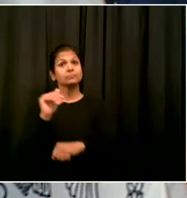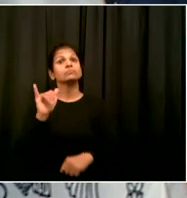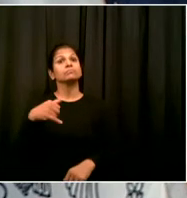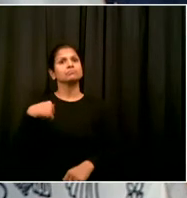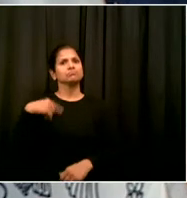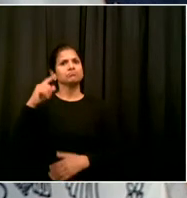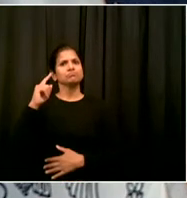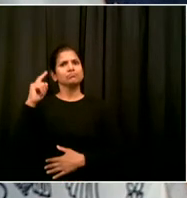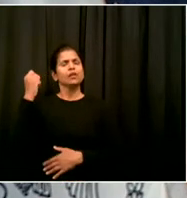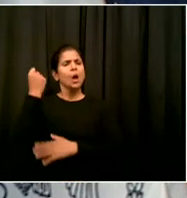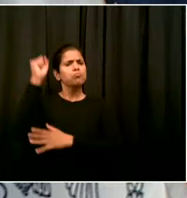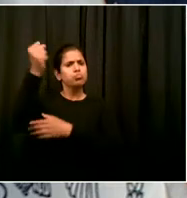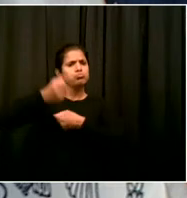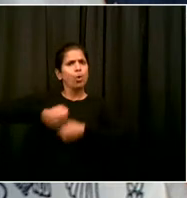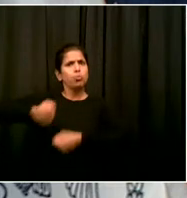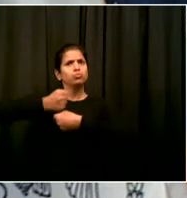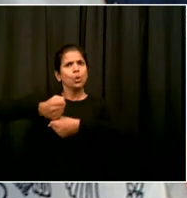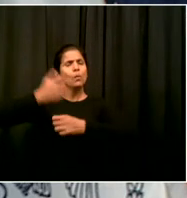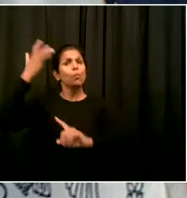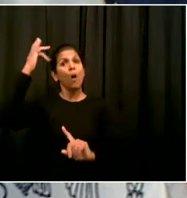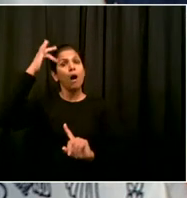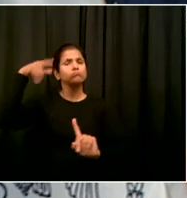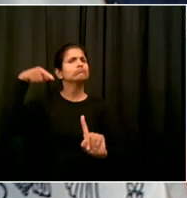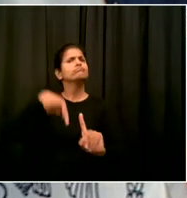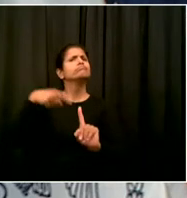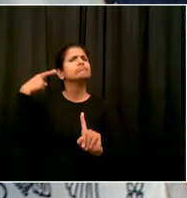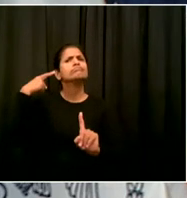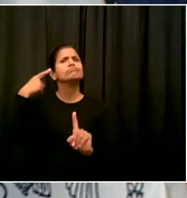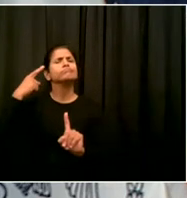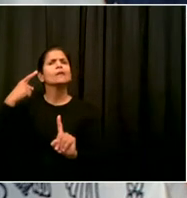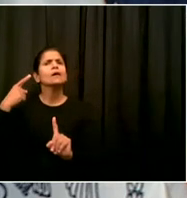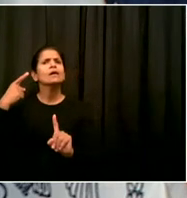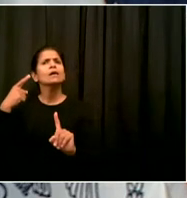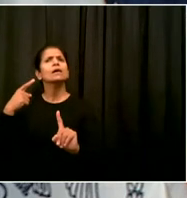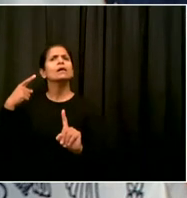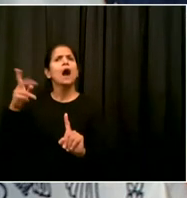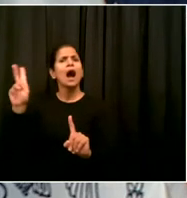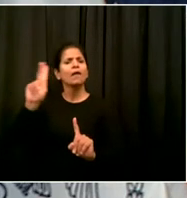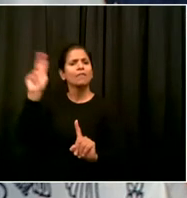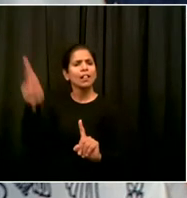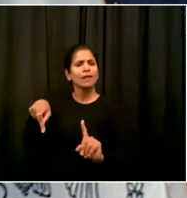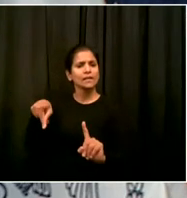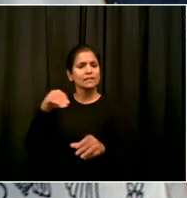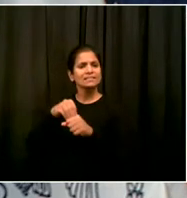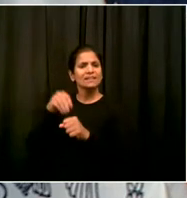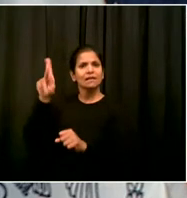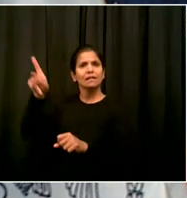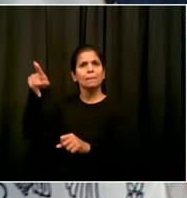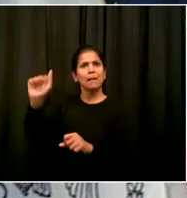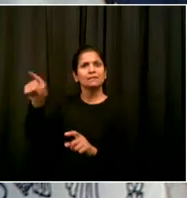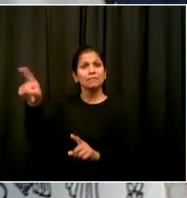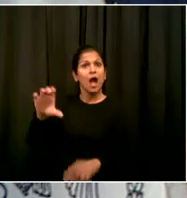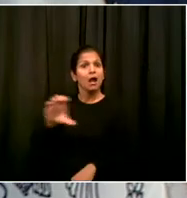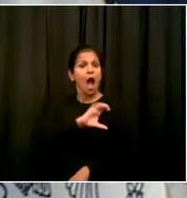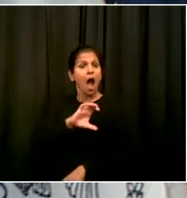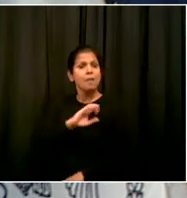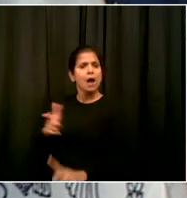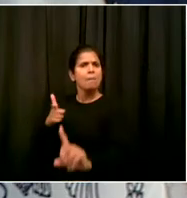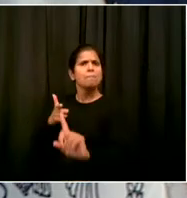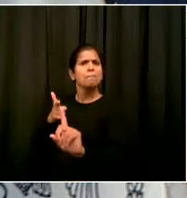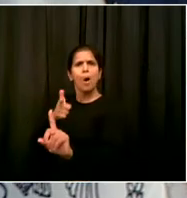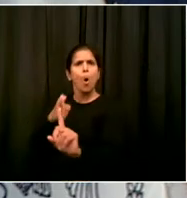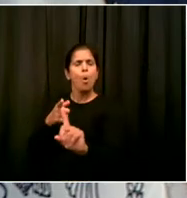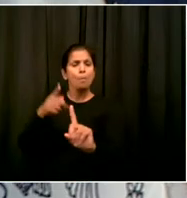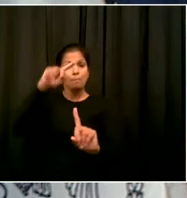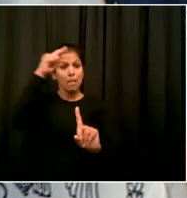man. And the protests, you know, were not peaceful. We saw vandalization of police vehicles, torched